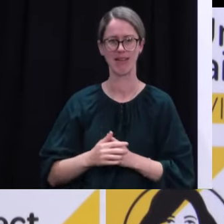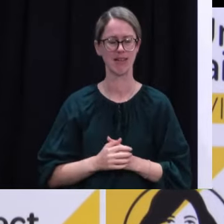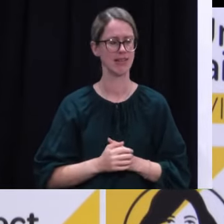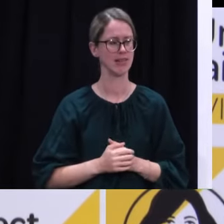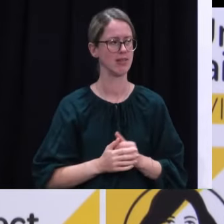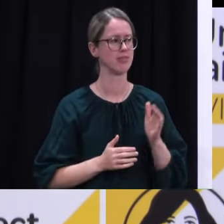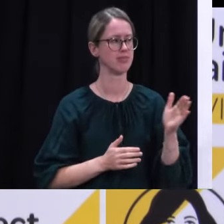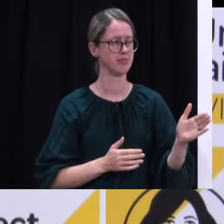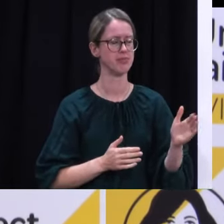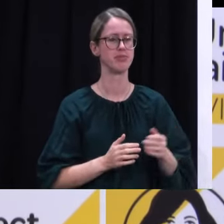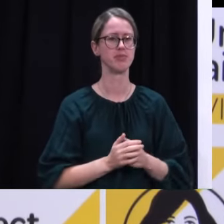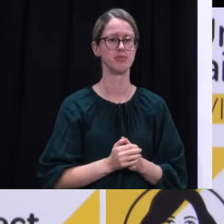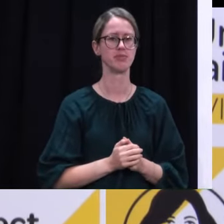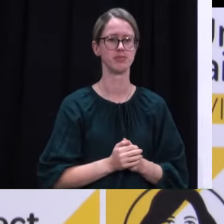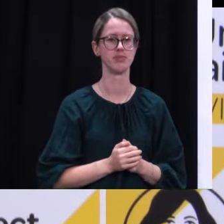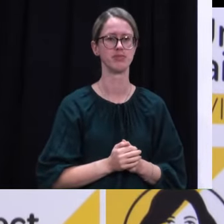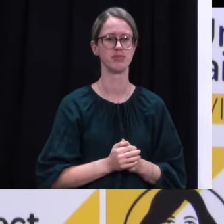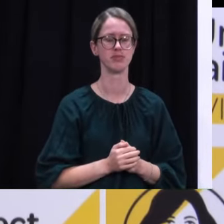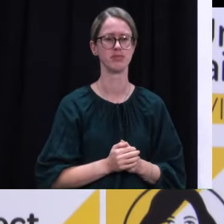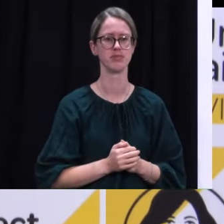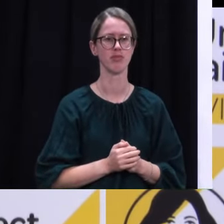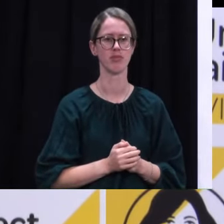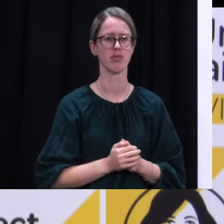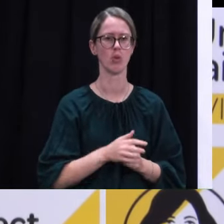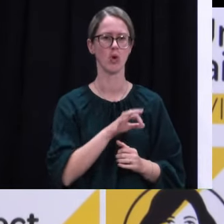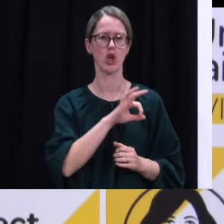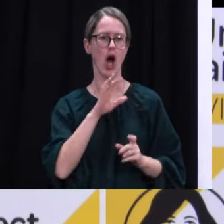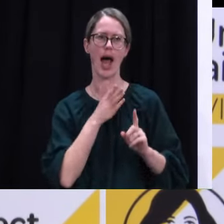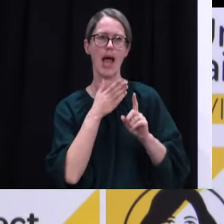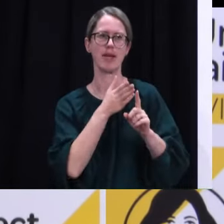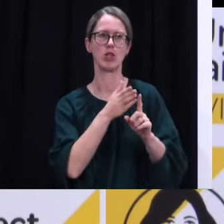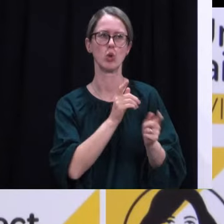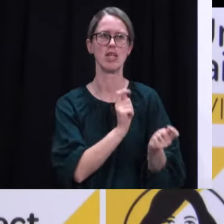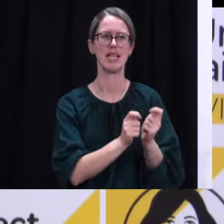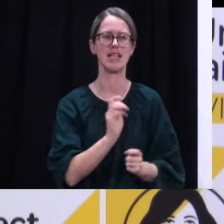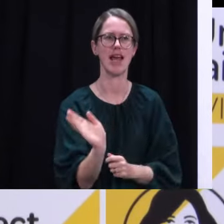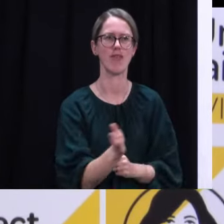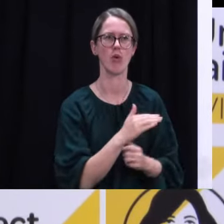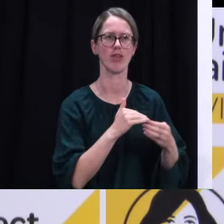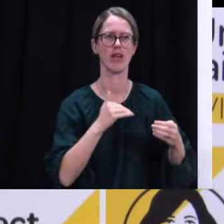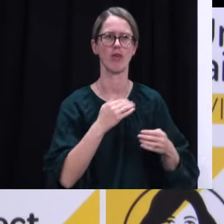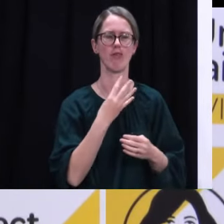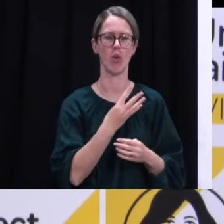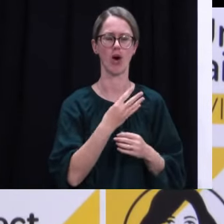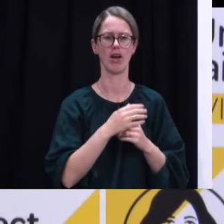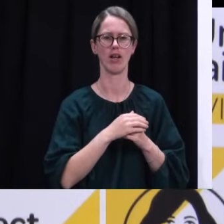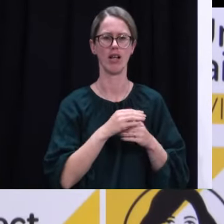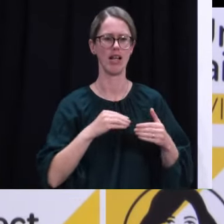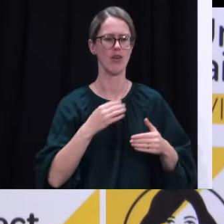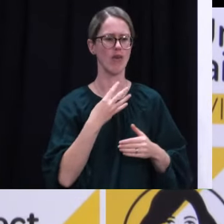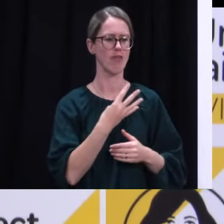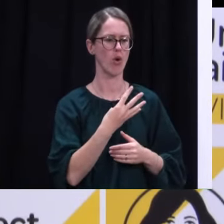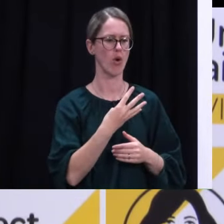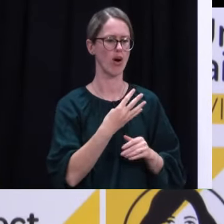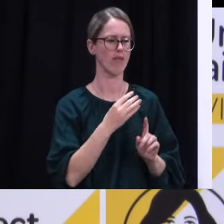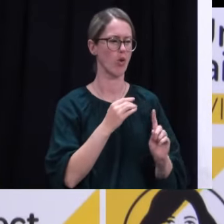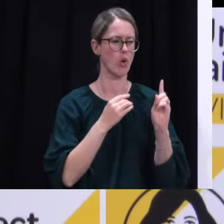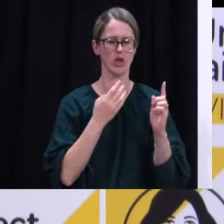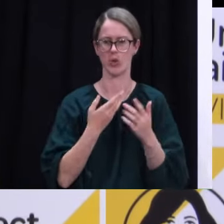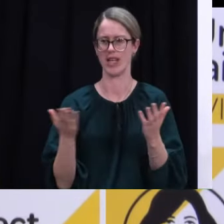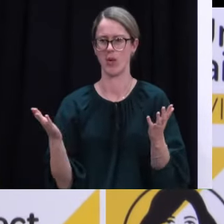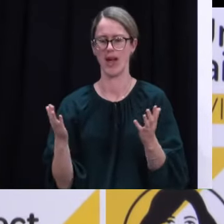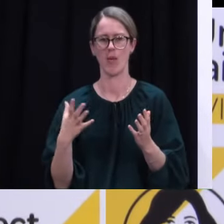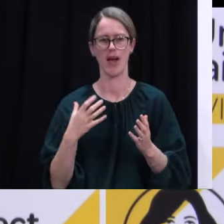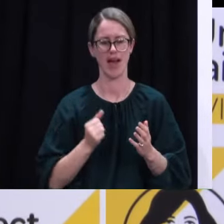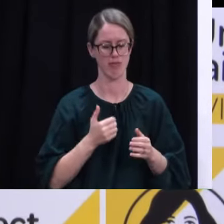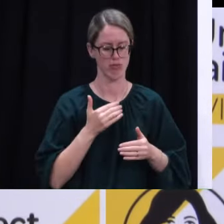on the first question, no, that's not the intention. And in fact, under Alert Level 4, whether it's Auckland or elsewhere, there is a set